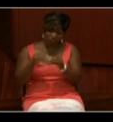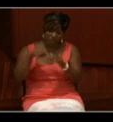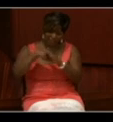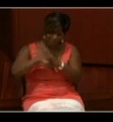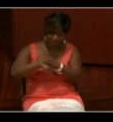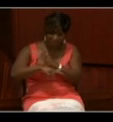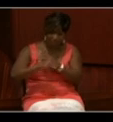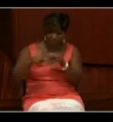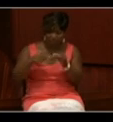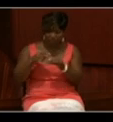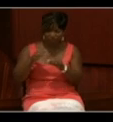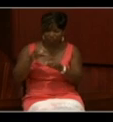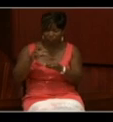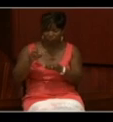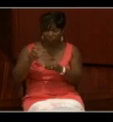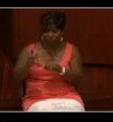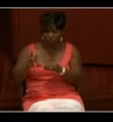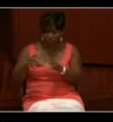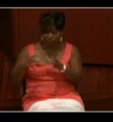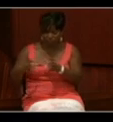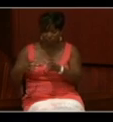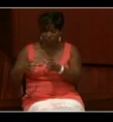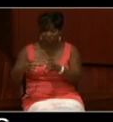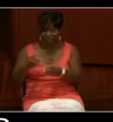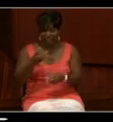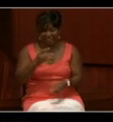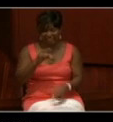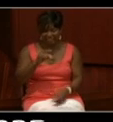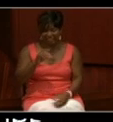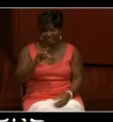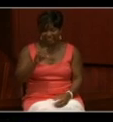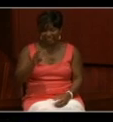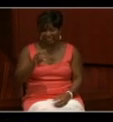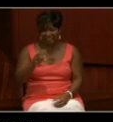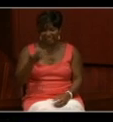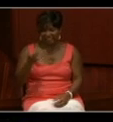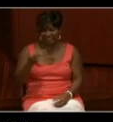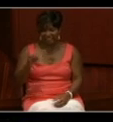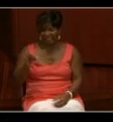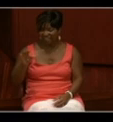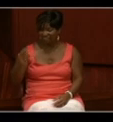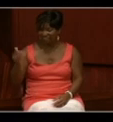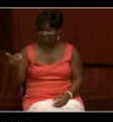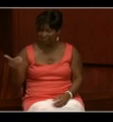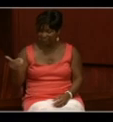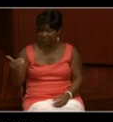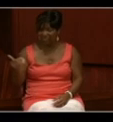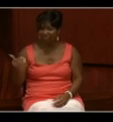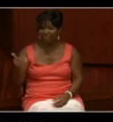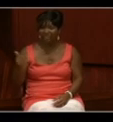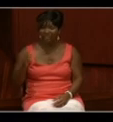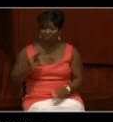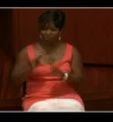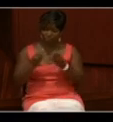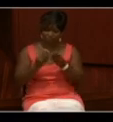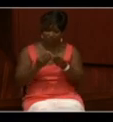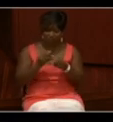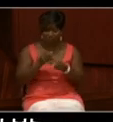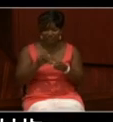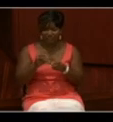such as in the 1860s to 1915, with the establishment of the Bureau of Navigation in the 1860s.